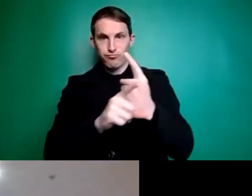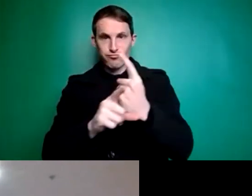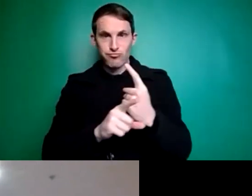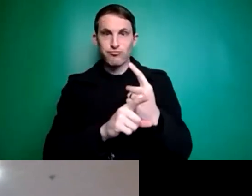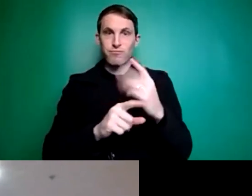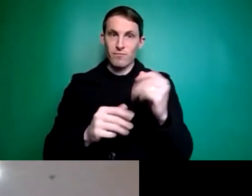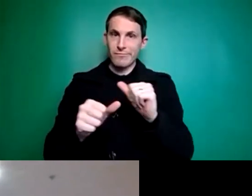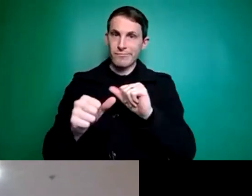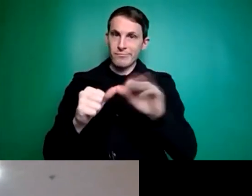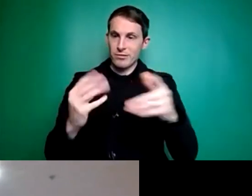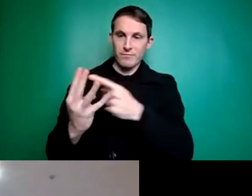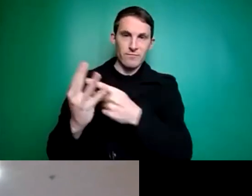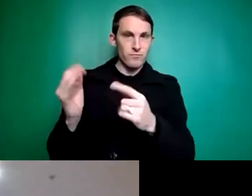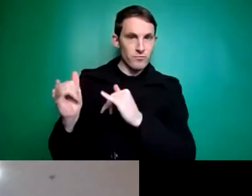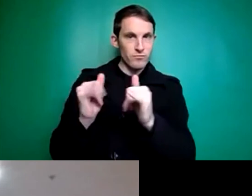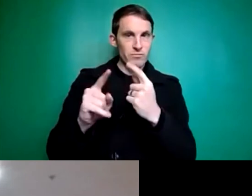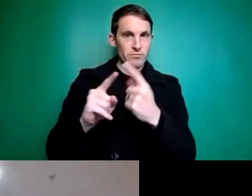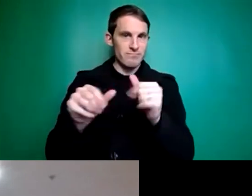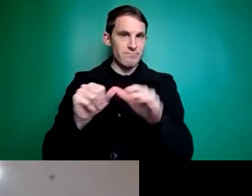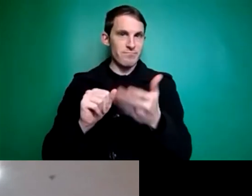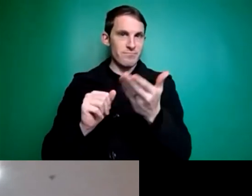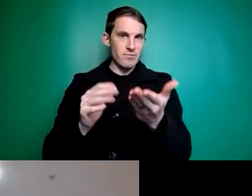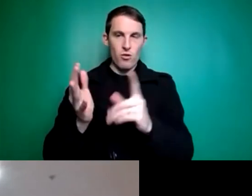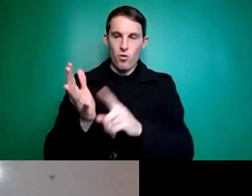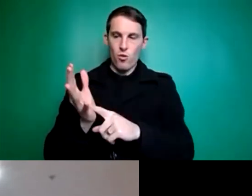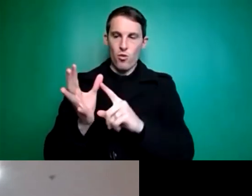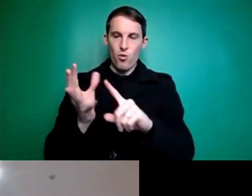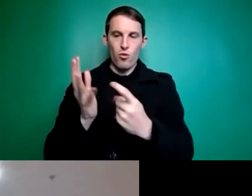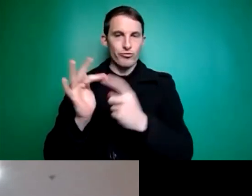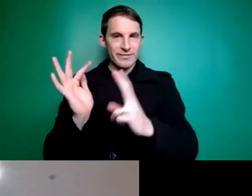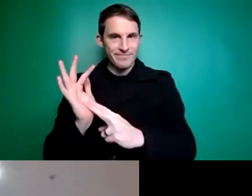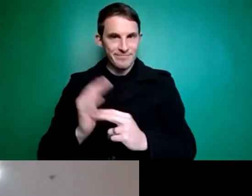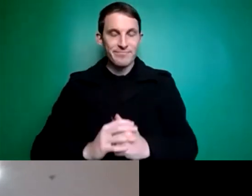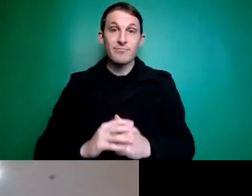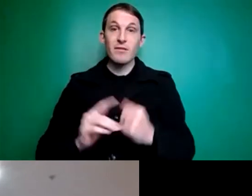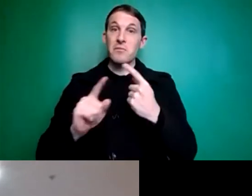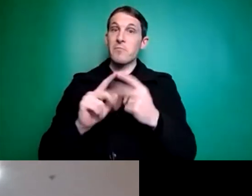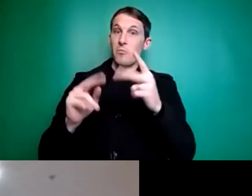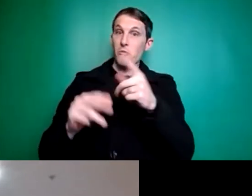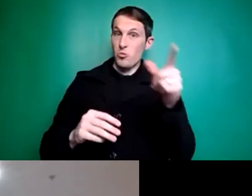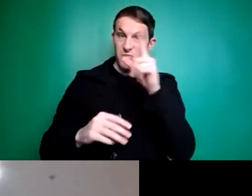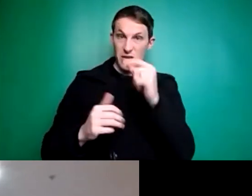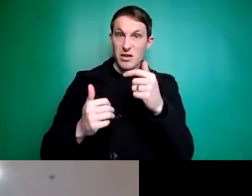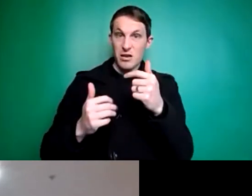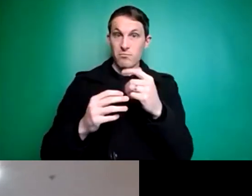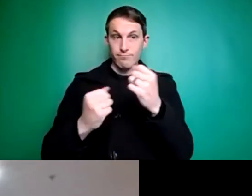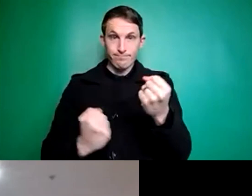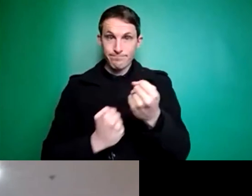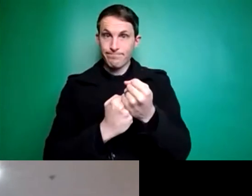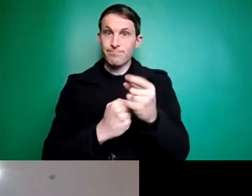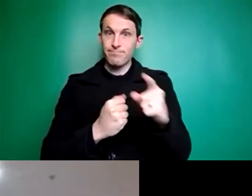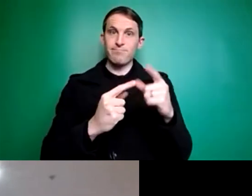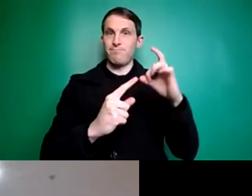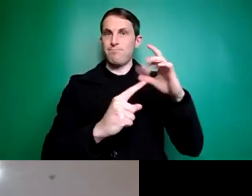excellent panel uh and from lauren and that you can all uh actively get behind what is a really uh